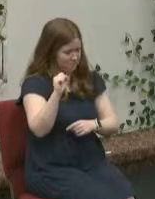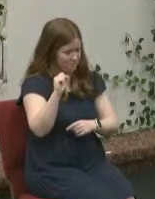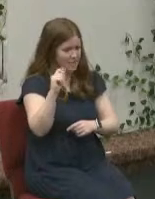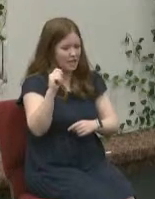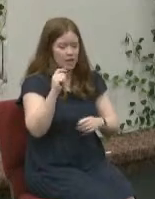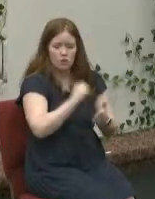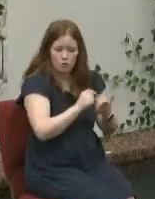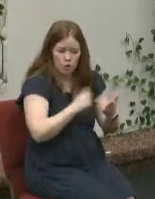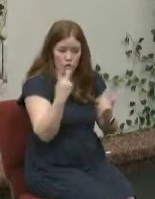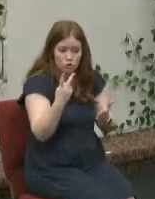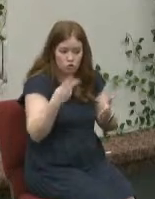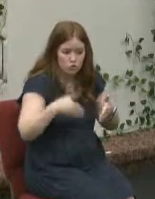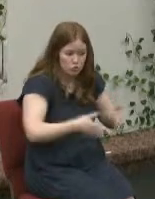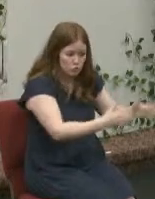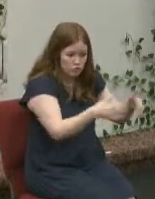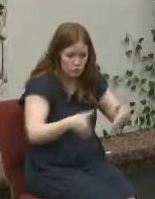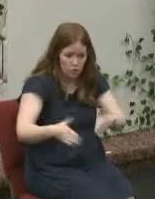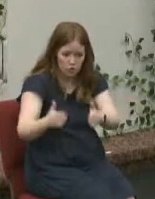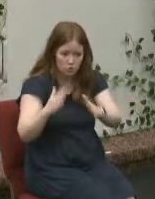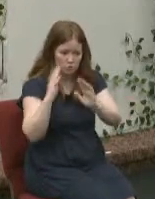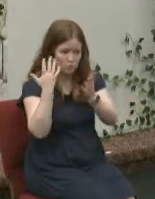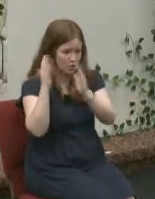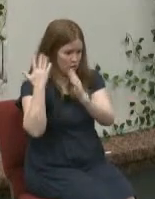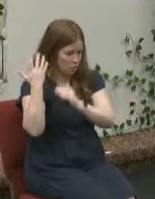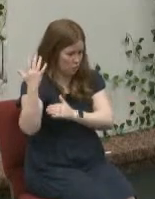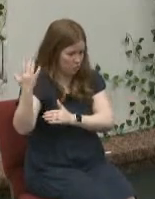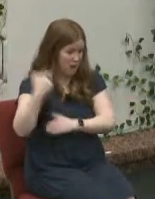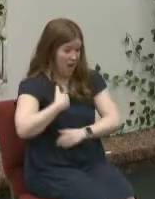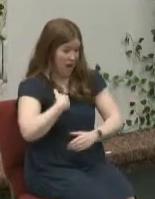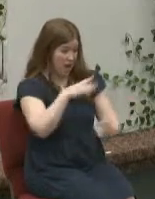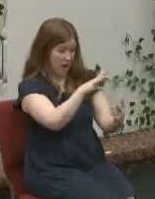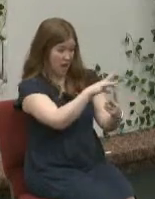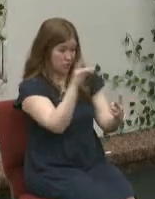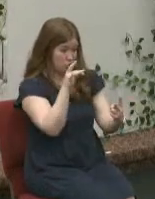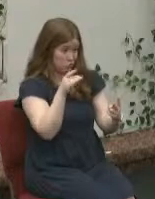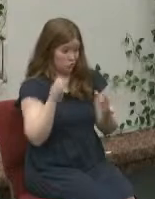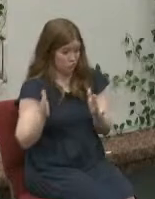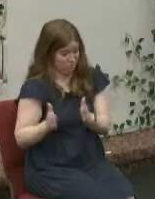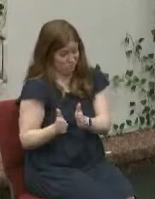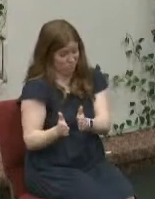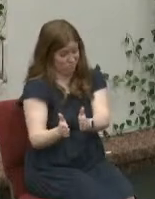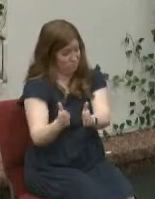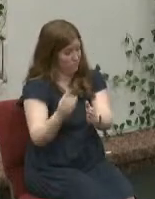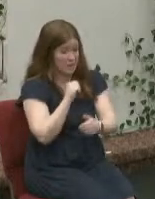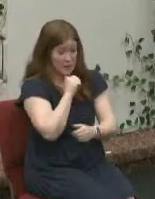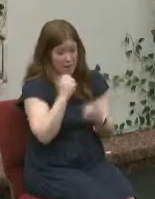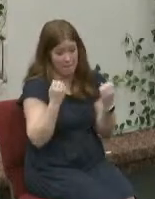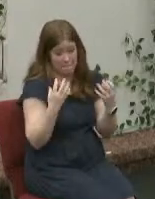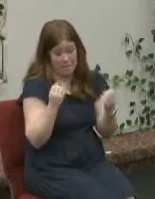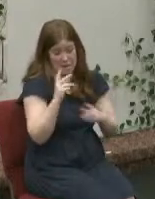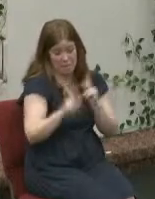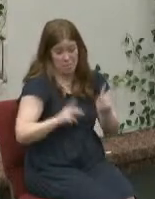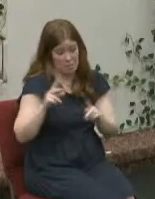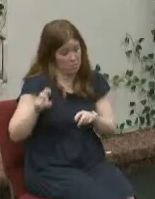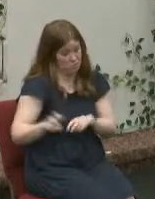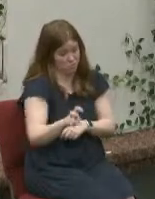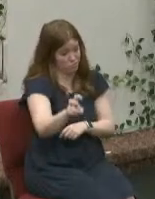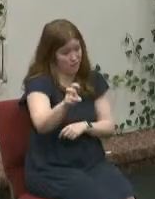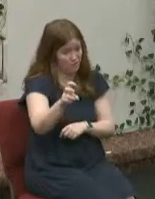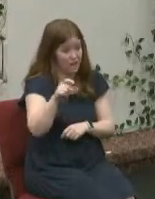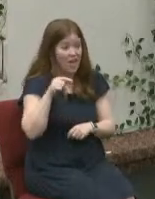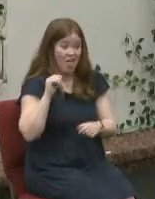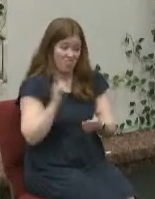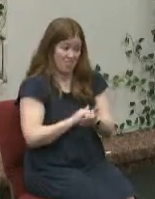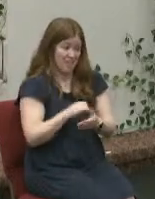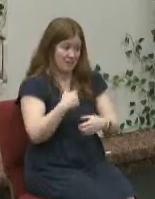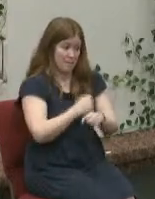in a wood and I I took the one less traveled by and that has made all the difference